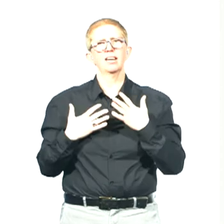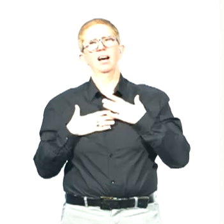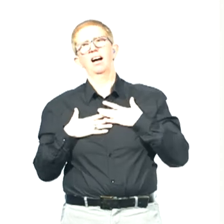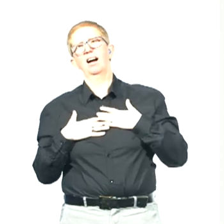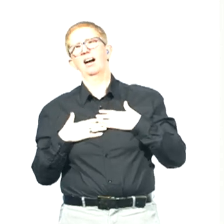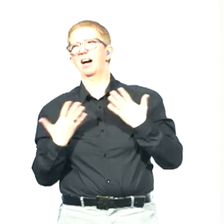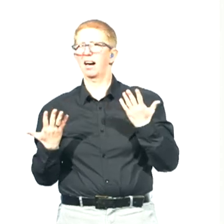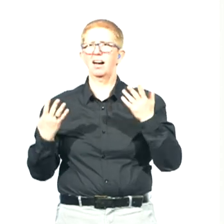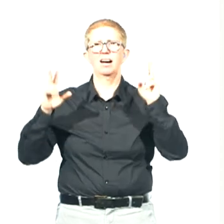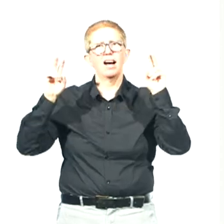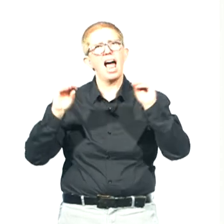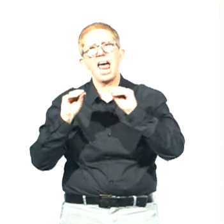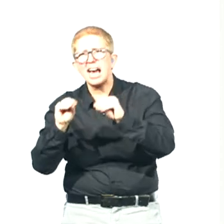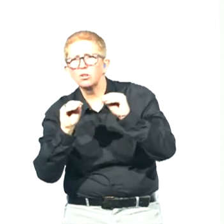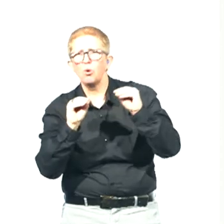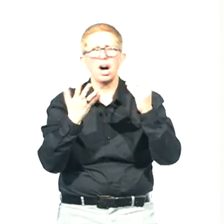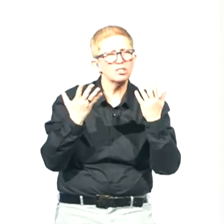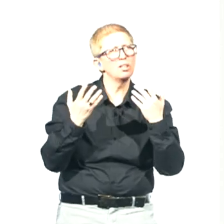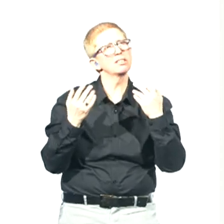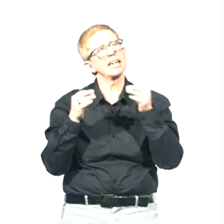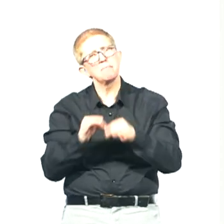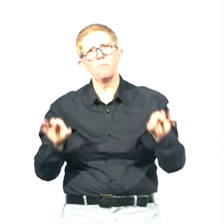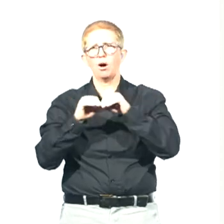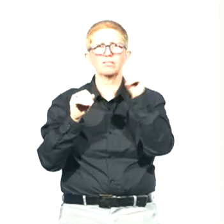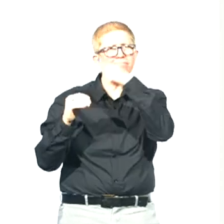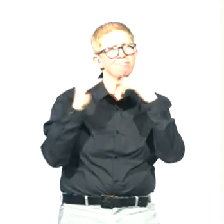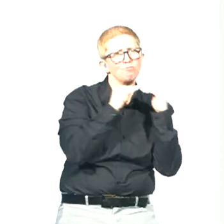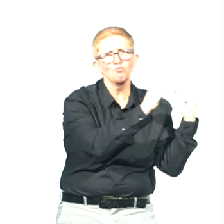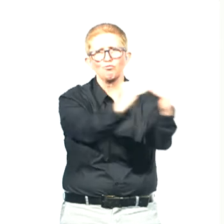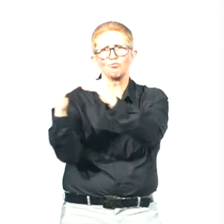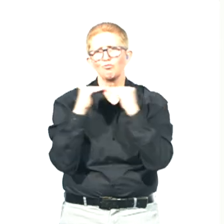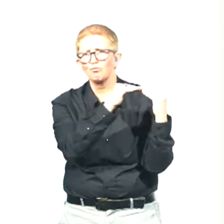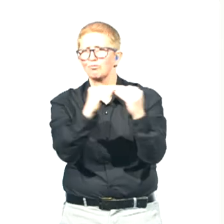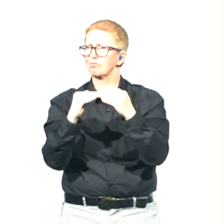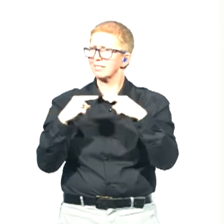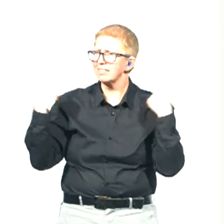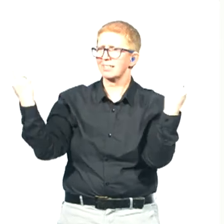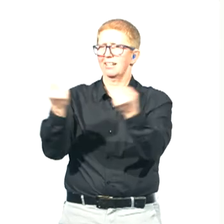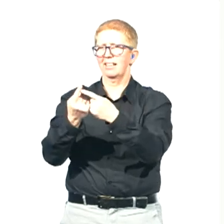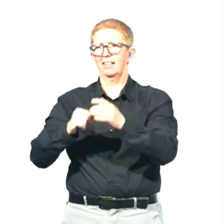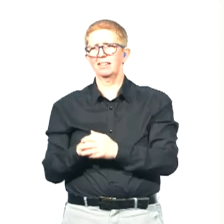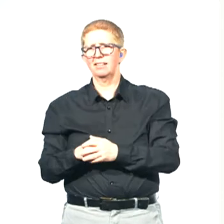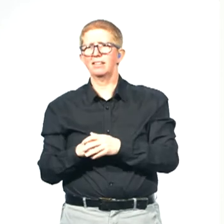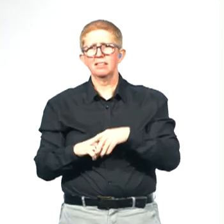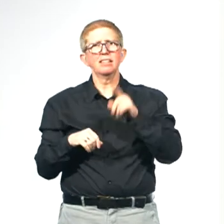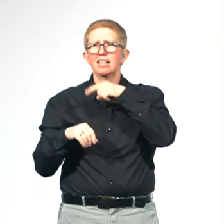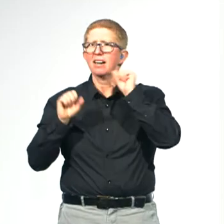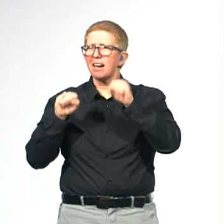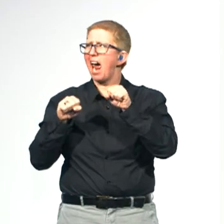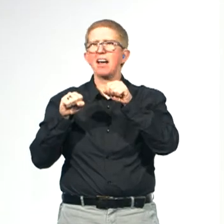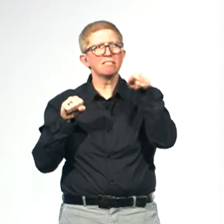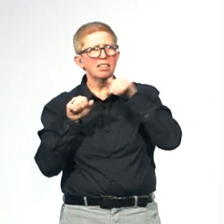equality. And everyone in this room can take a part in this global fight for freedom. Today,